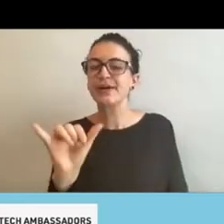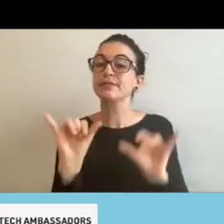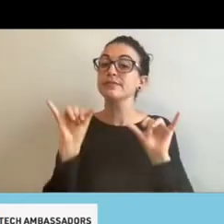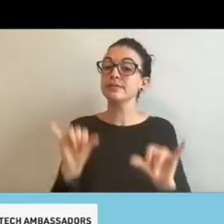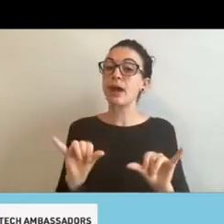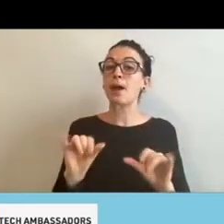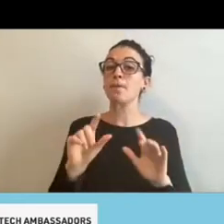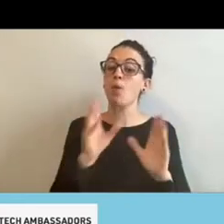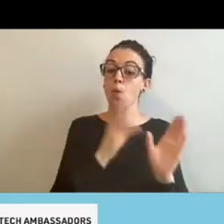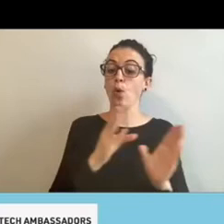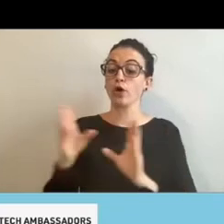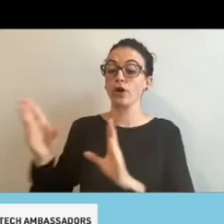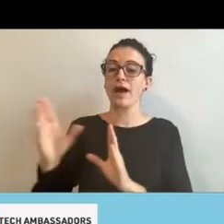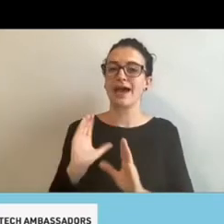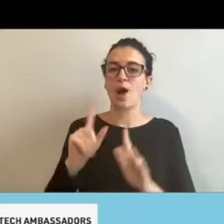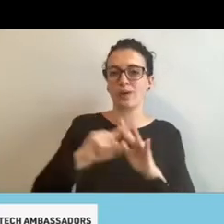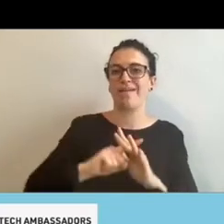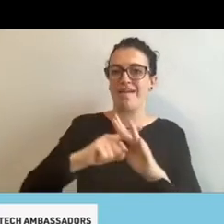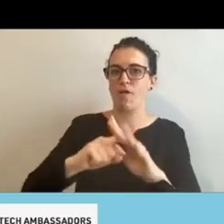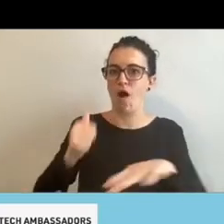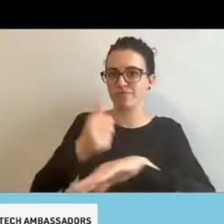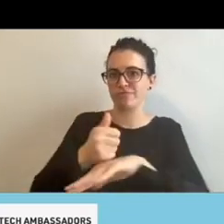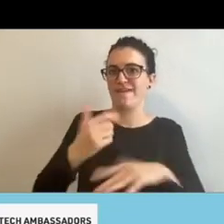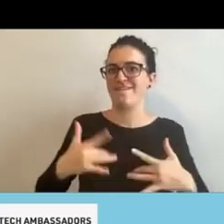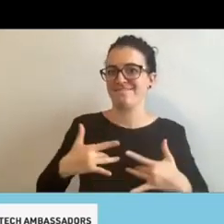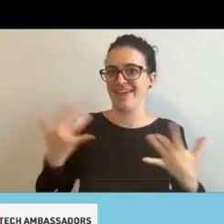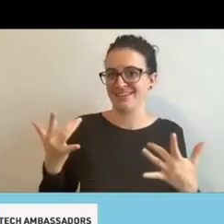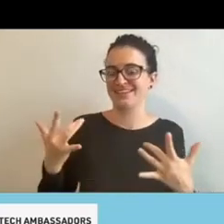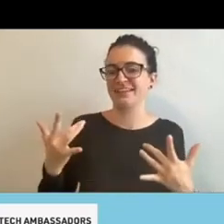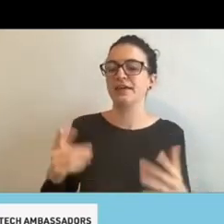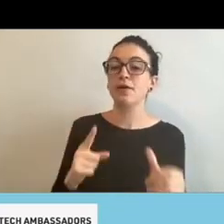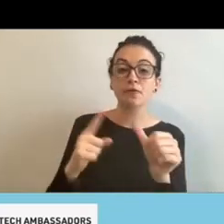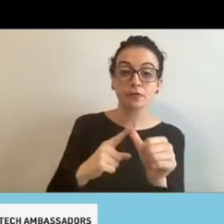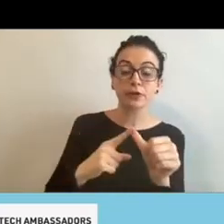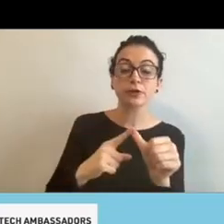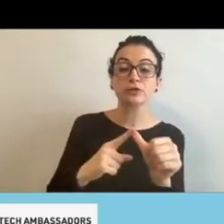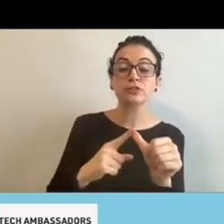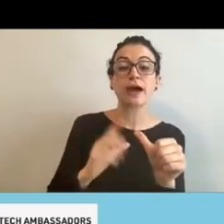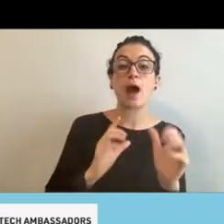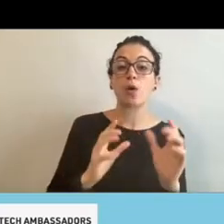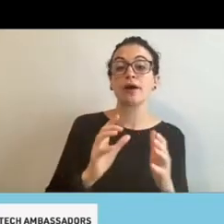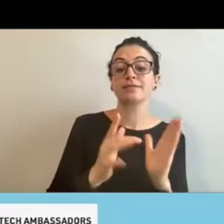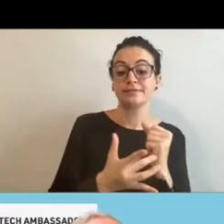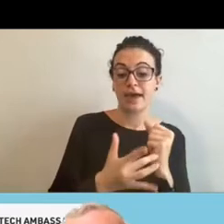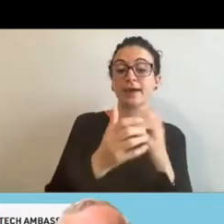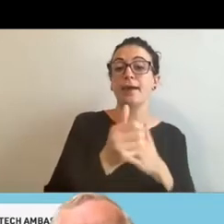So I'm going to start out by introducing, uh, the tech ambassador for Southeast Ohio.